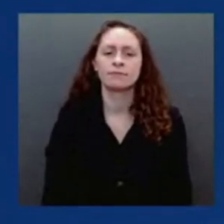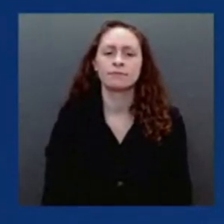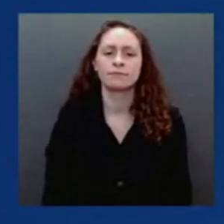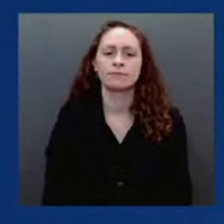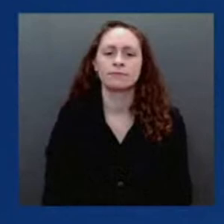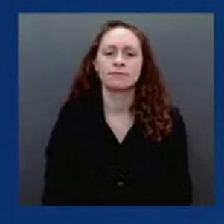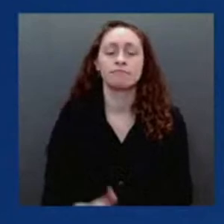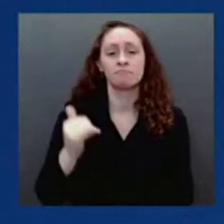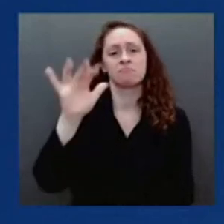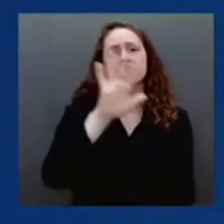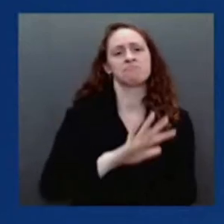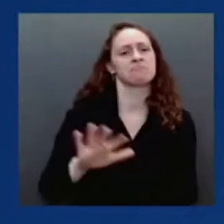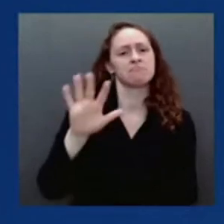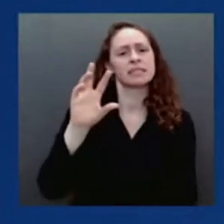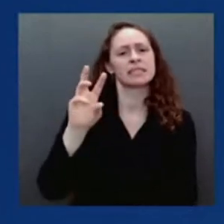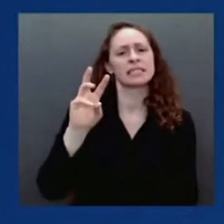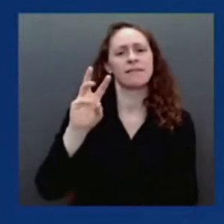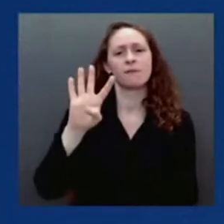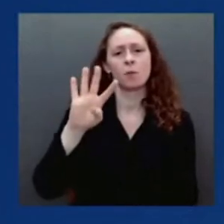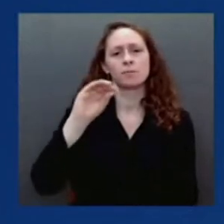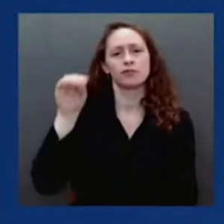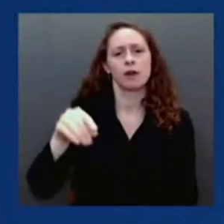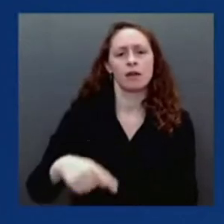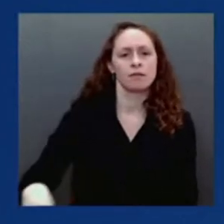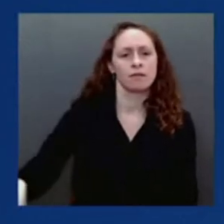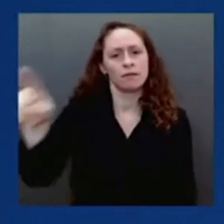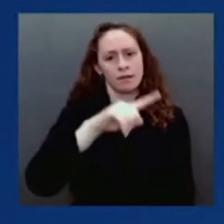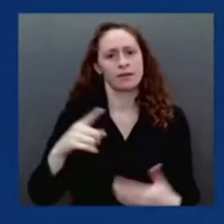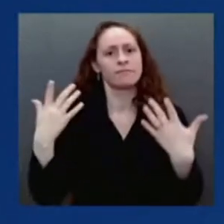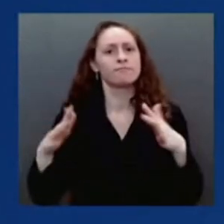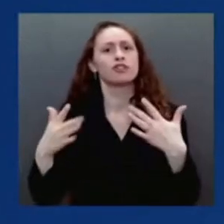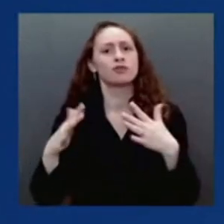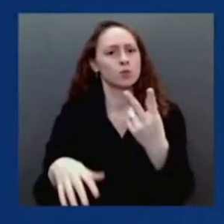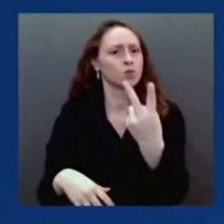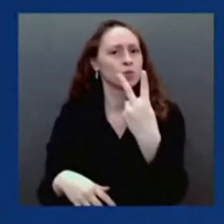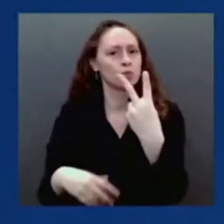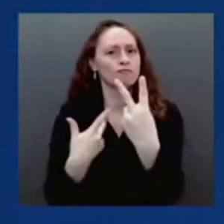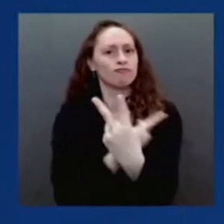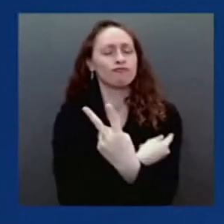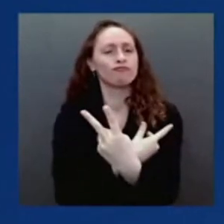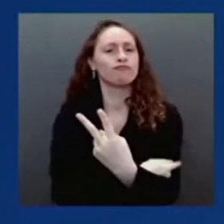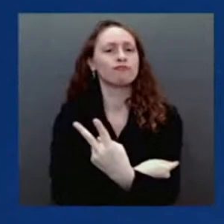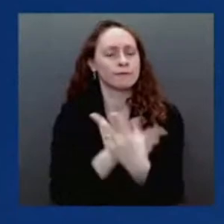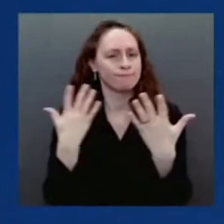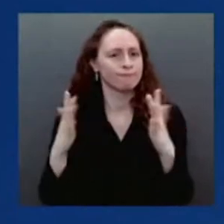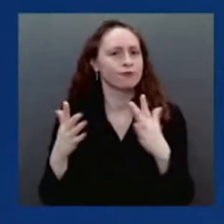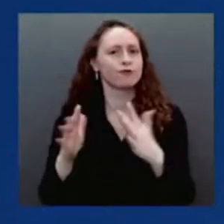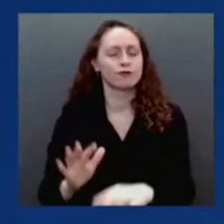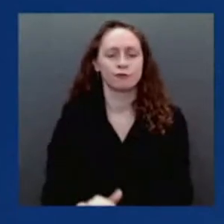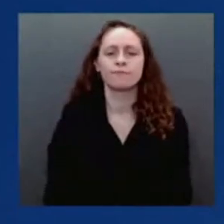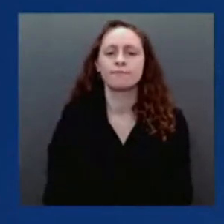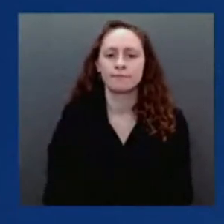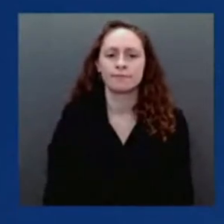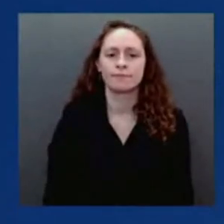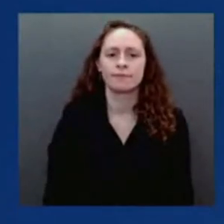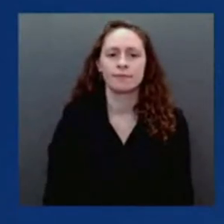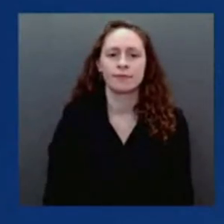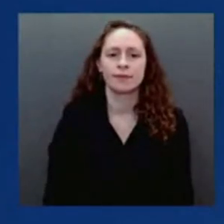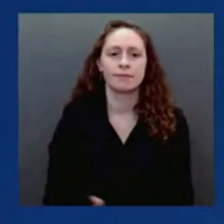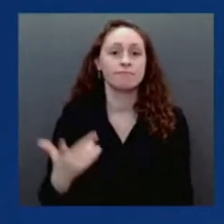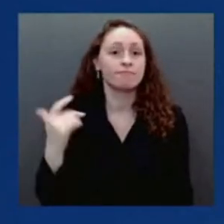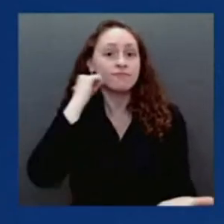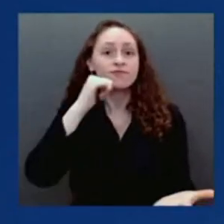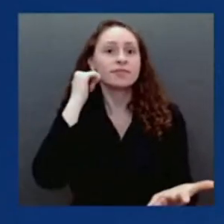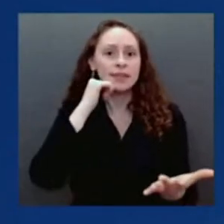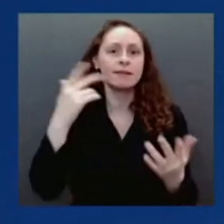eligible people over 18 are boosted. When you look at the Delta period and last winter, as cases increased,